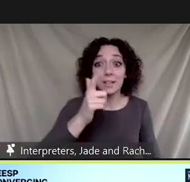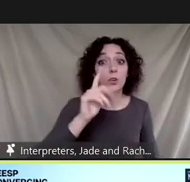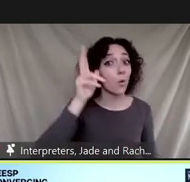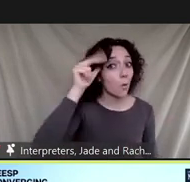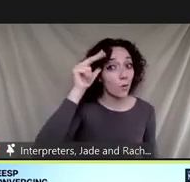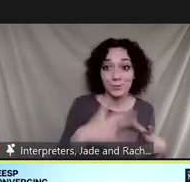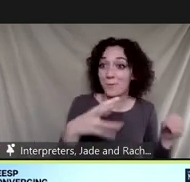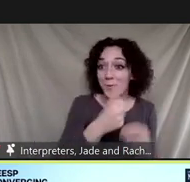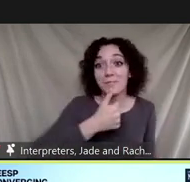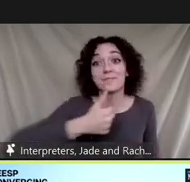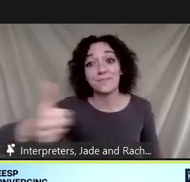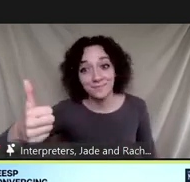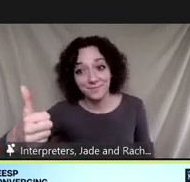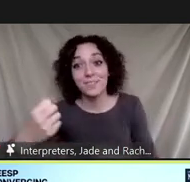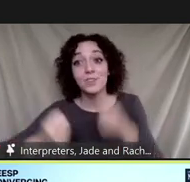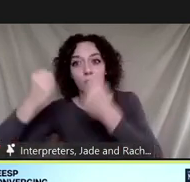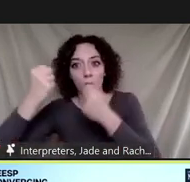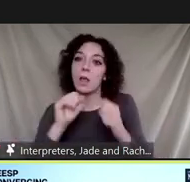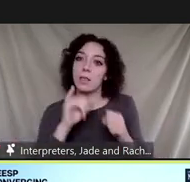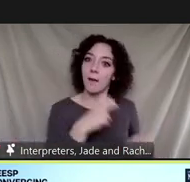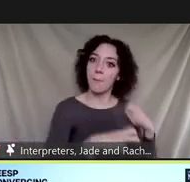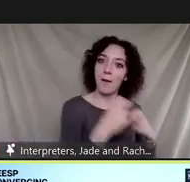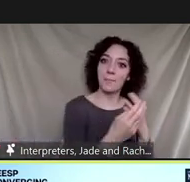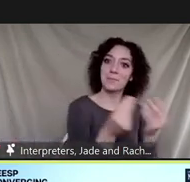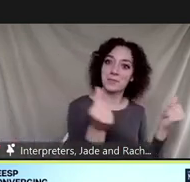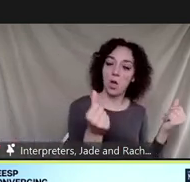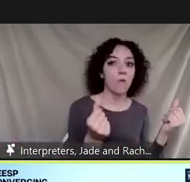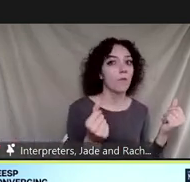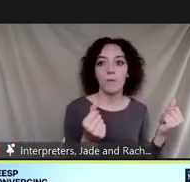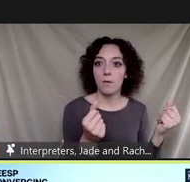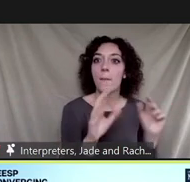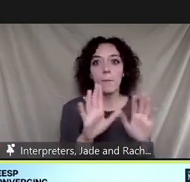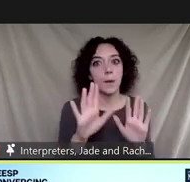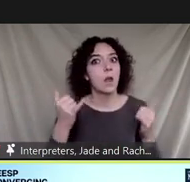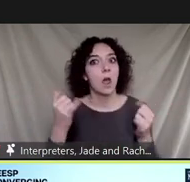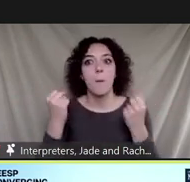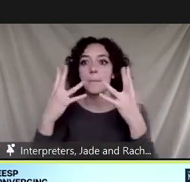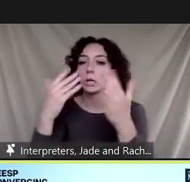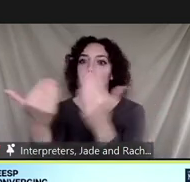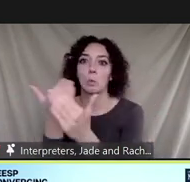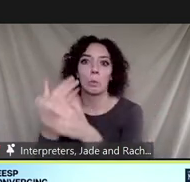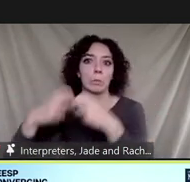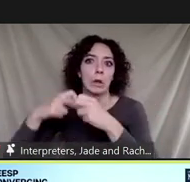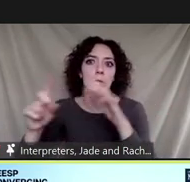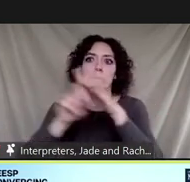gasoline solved this problem but it introduced a lot of new ones next slide please